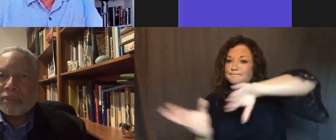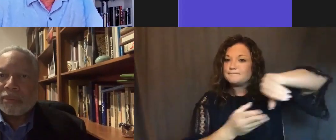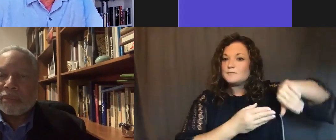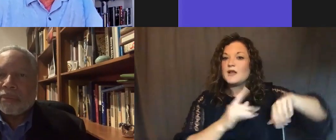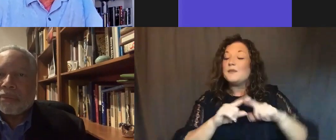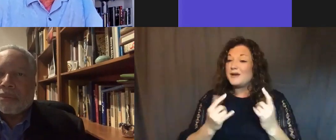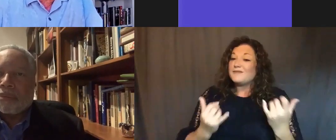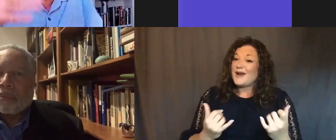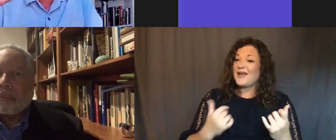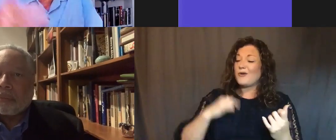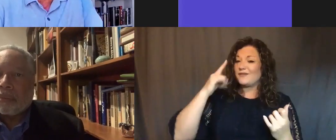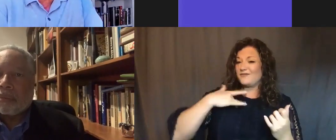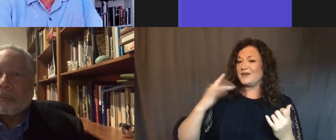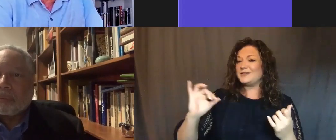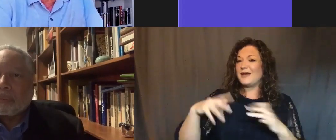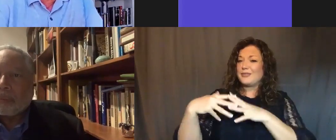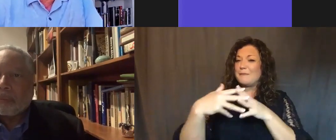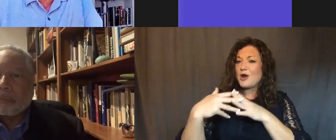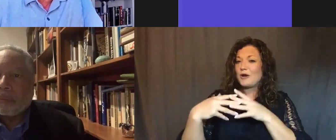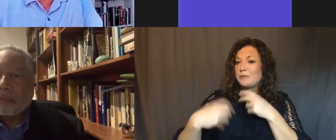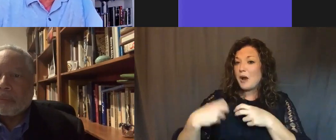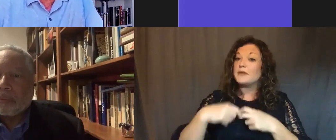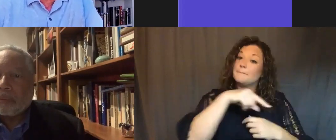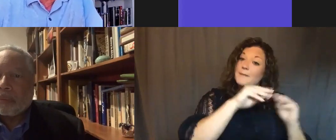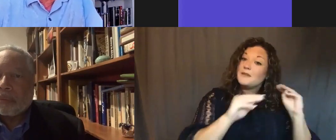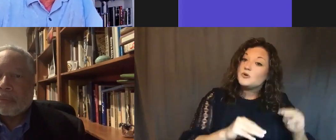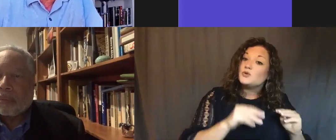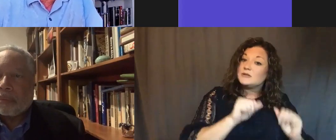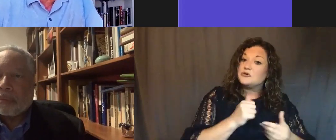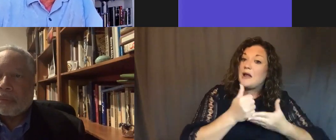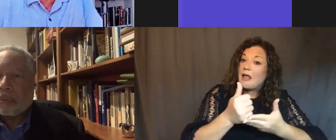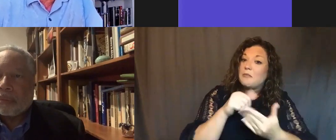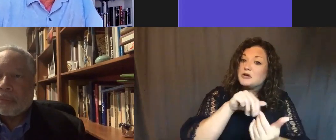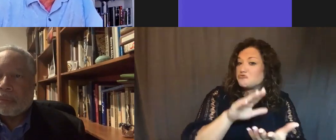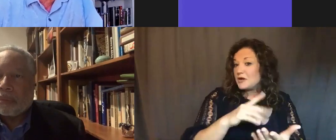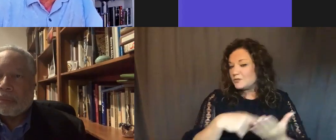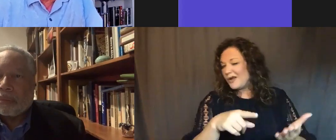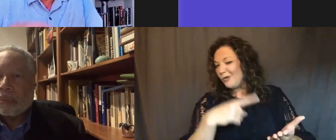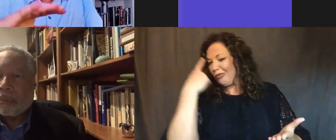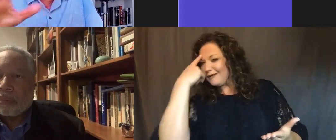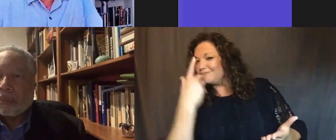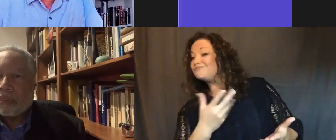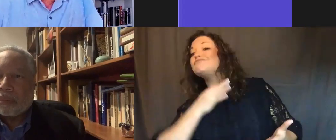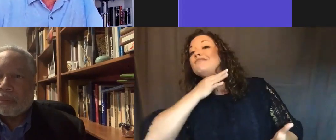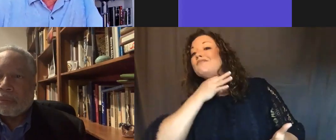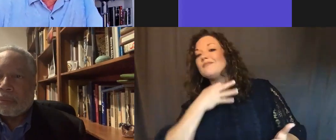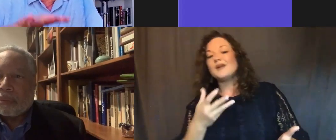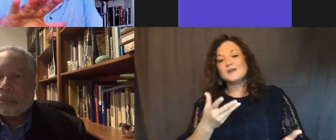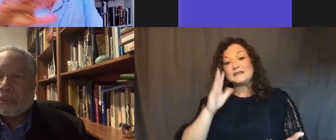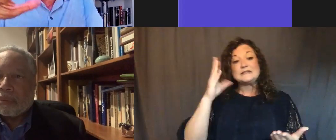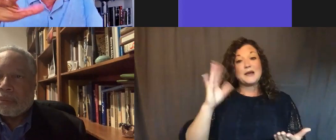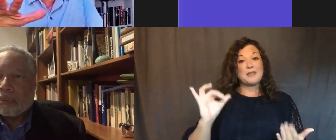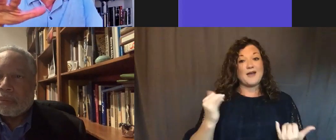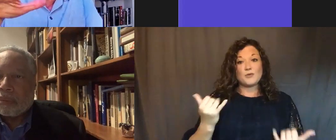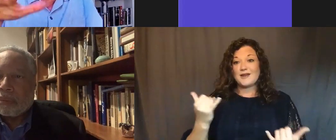America today that the museum may help address, and I'm curious whether you think this or not. It seems to me that a lot of